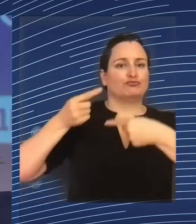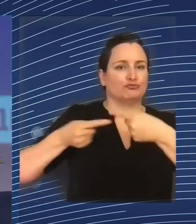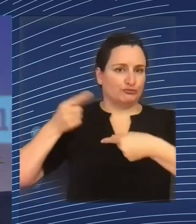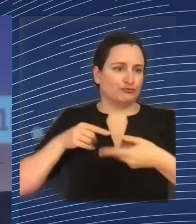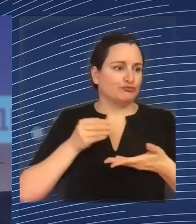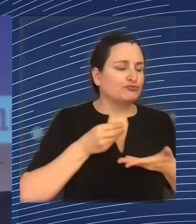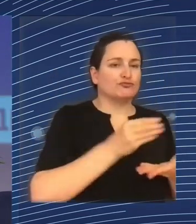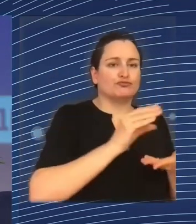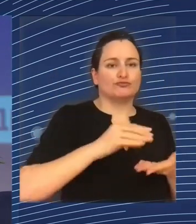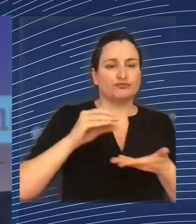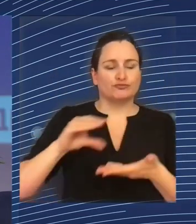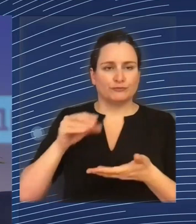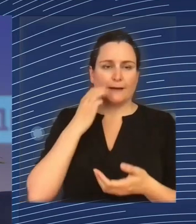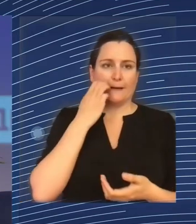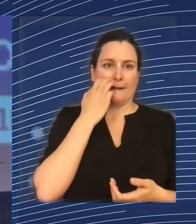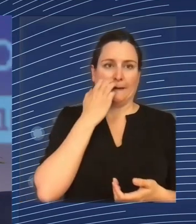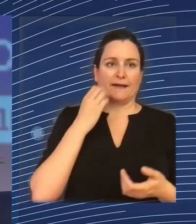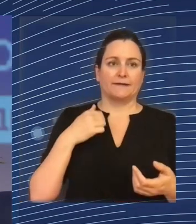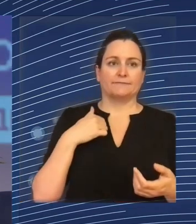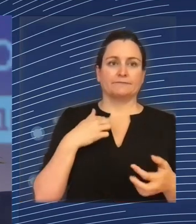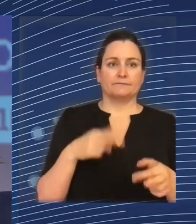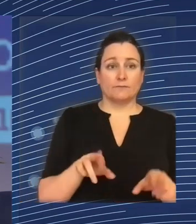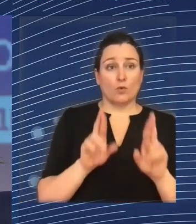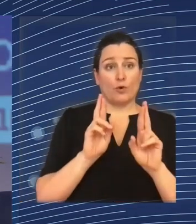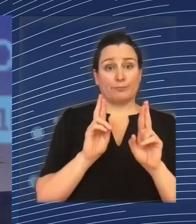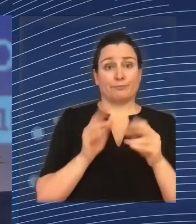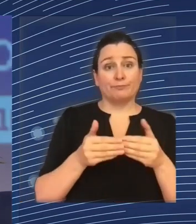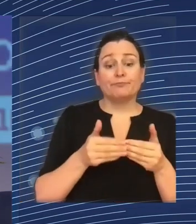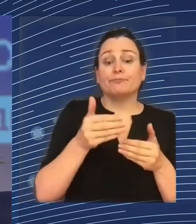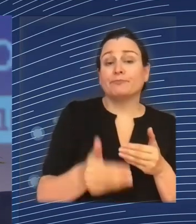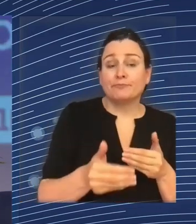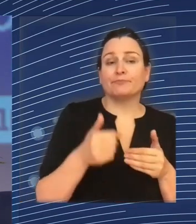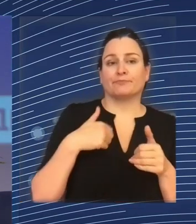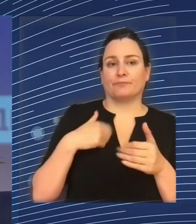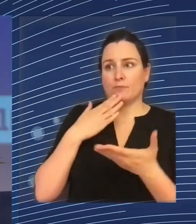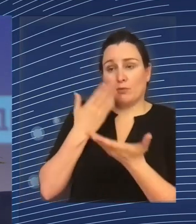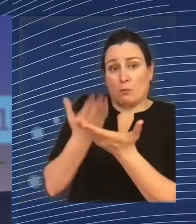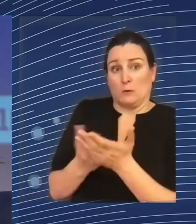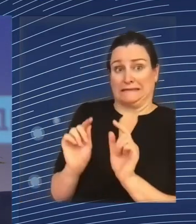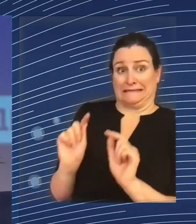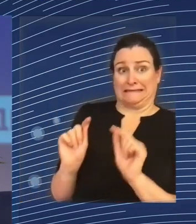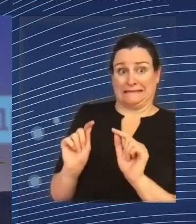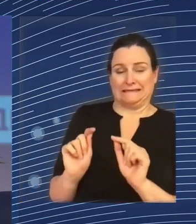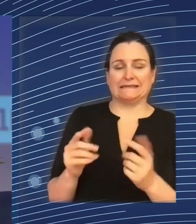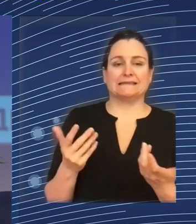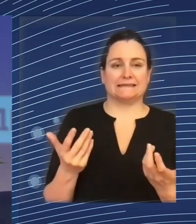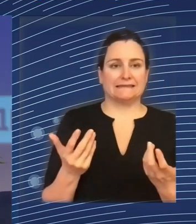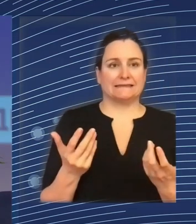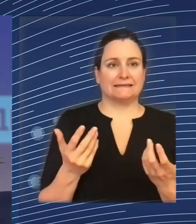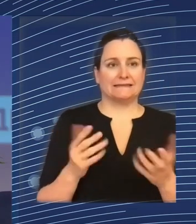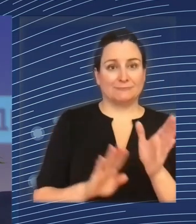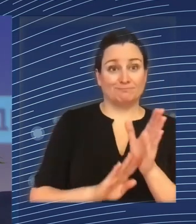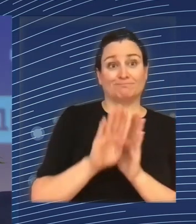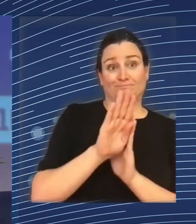will go forward, and maybe the large enterprises in the forthcoming years. Nevertheless,